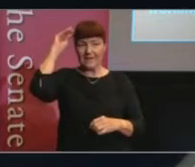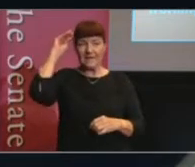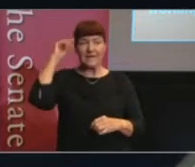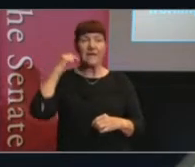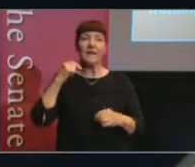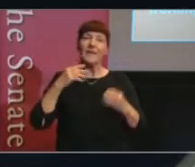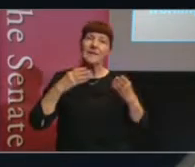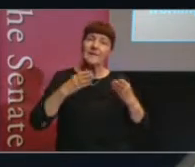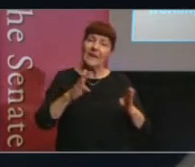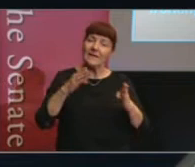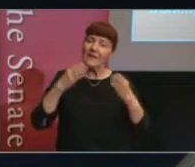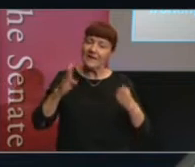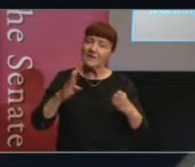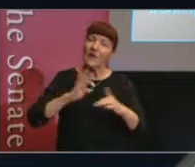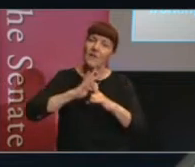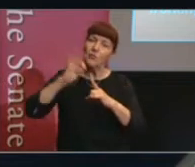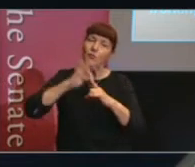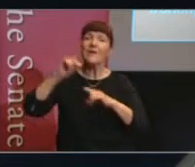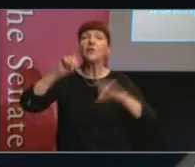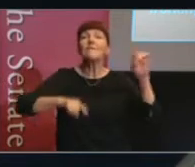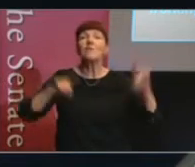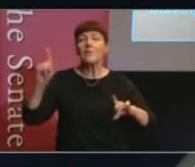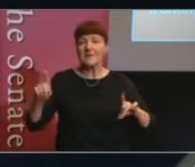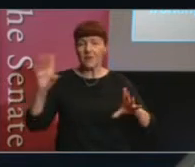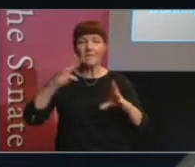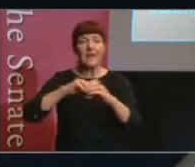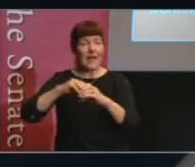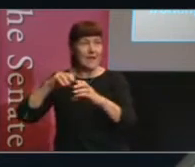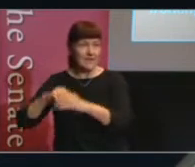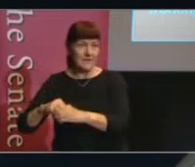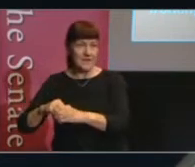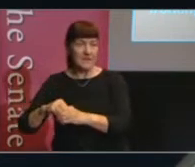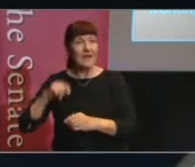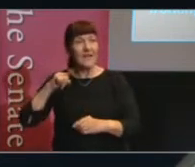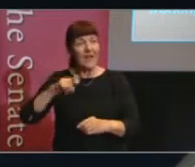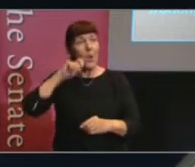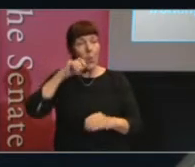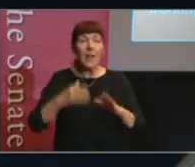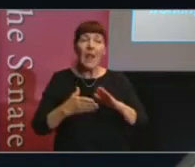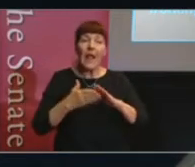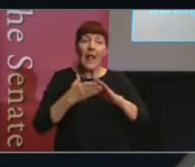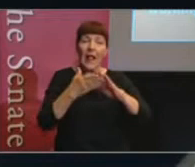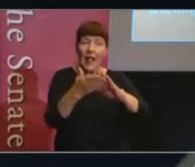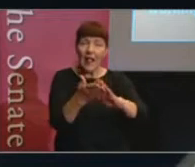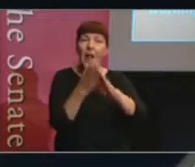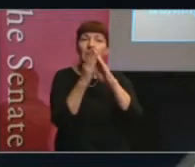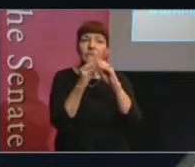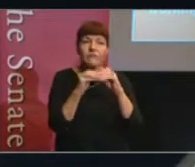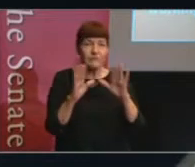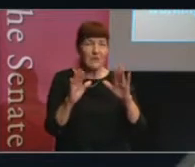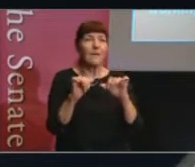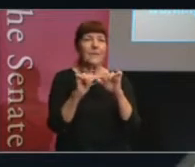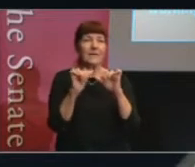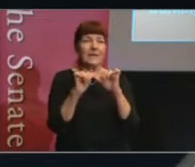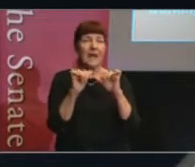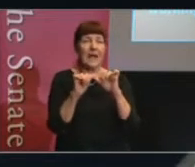improving diversity of engagement will help ameliorate that possibility. So, how can we